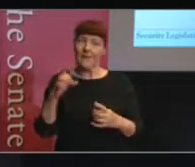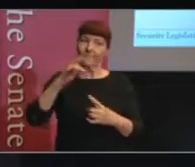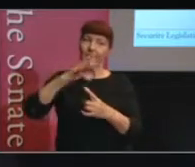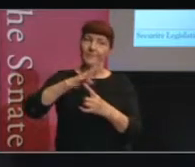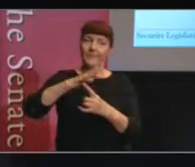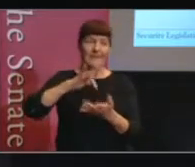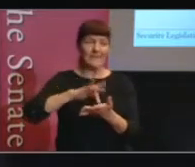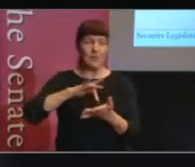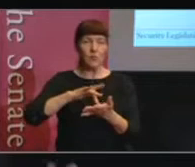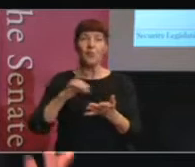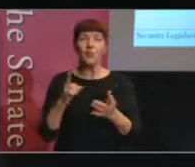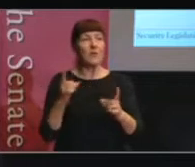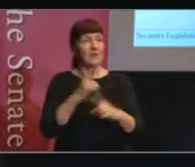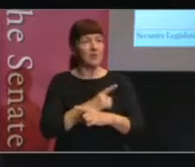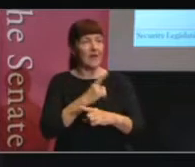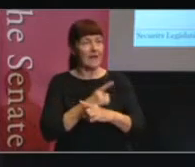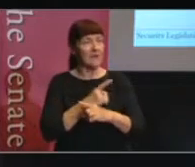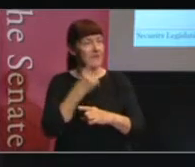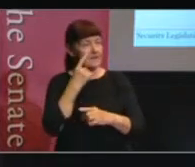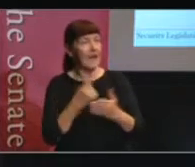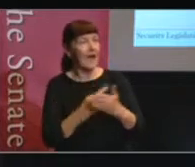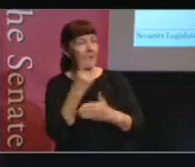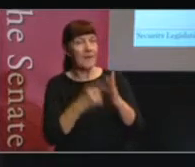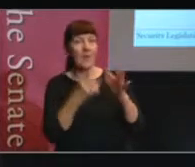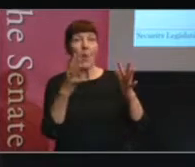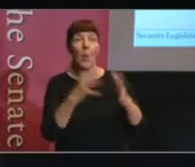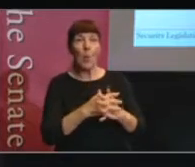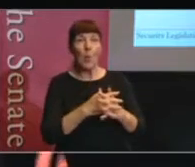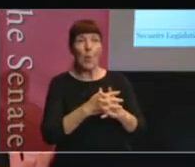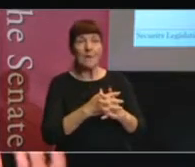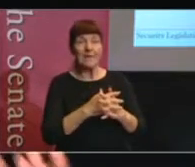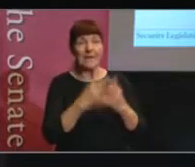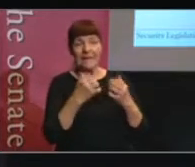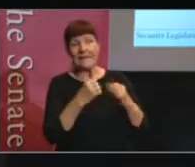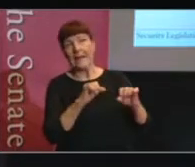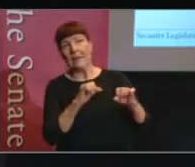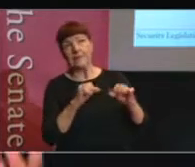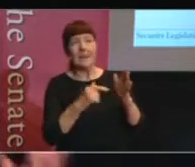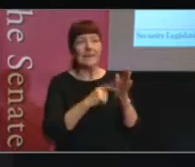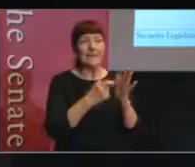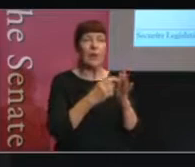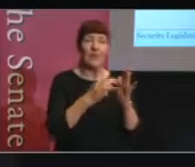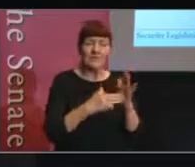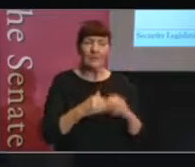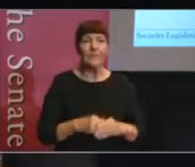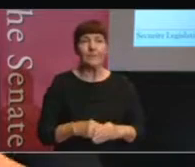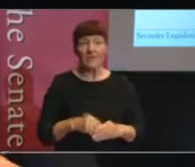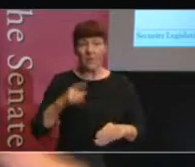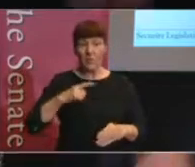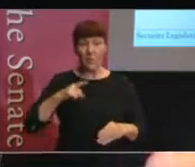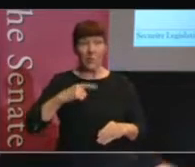the changes we saw in the laws in counter-terrorism, and the reason is they enabled